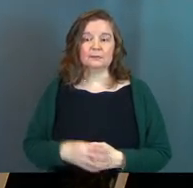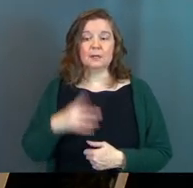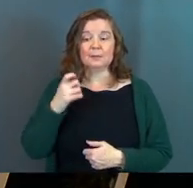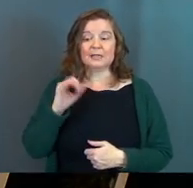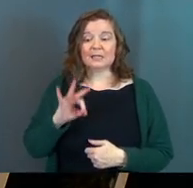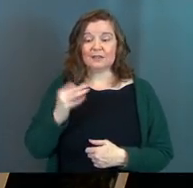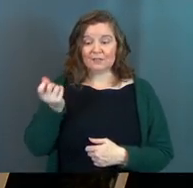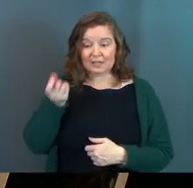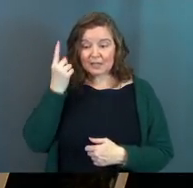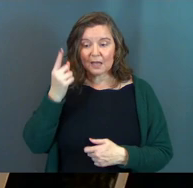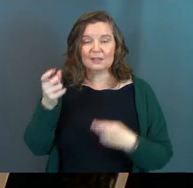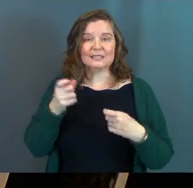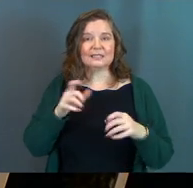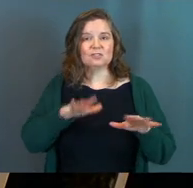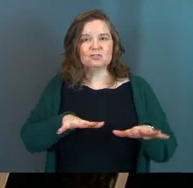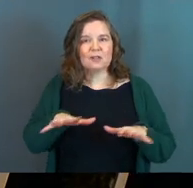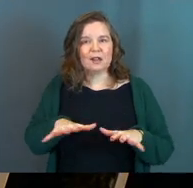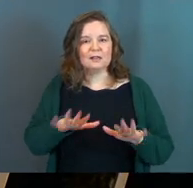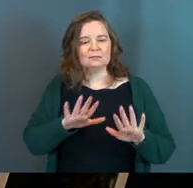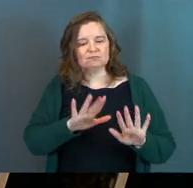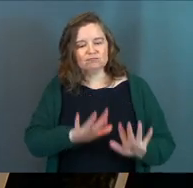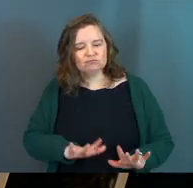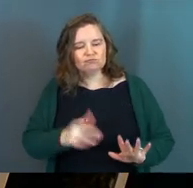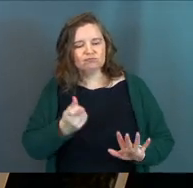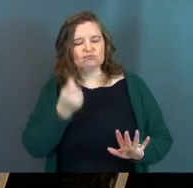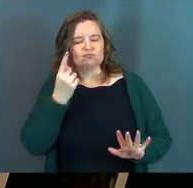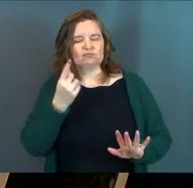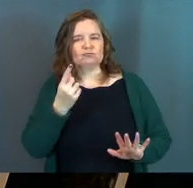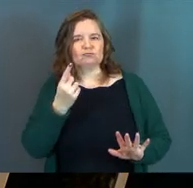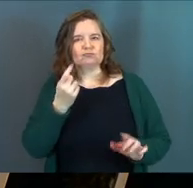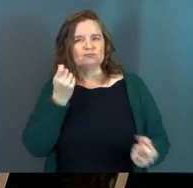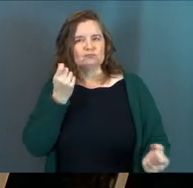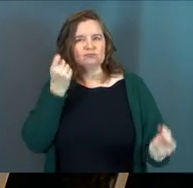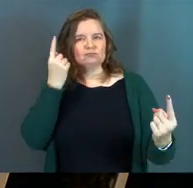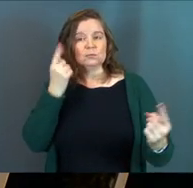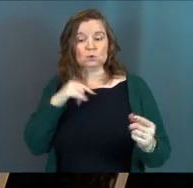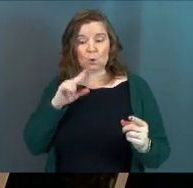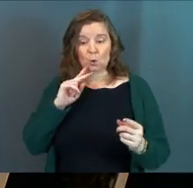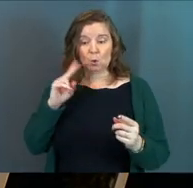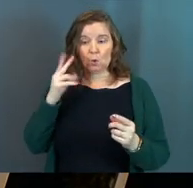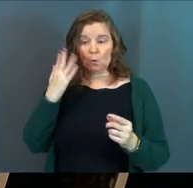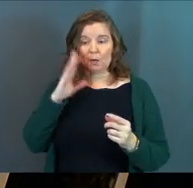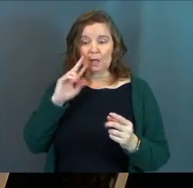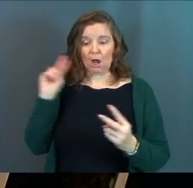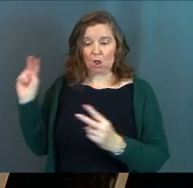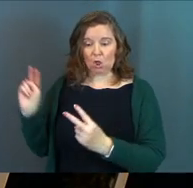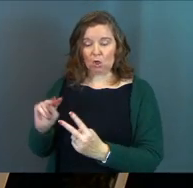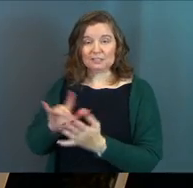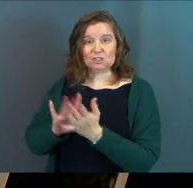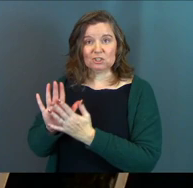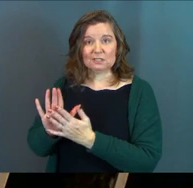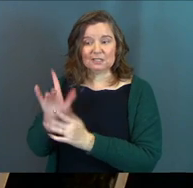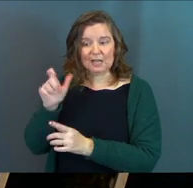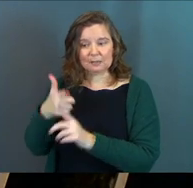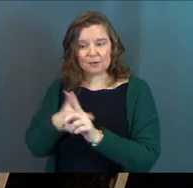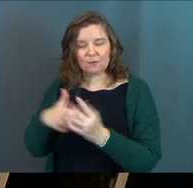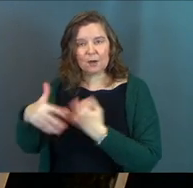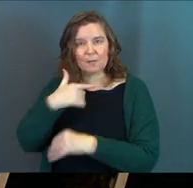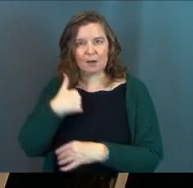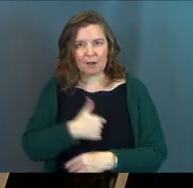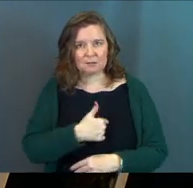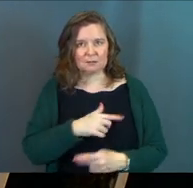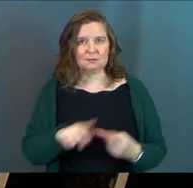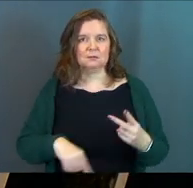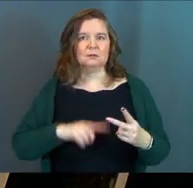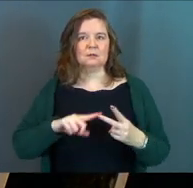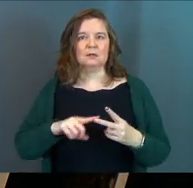Because if they got it, they'd deal gently with you. And so, when God looks at Jesus, he's got to be from among us. The